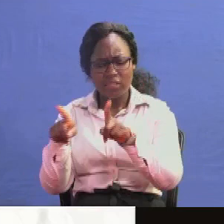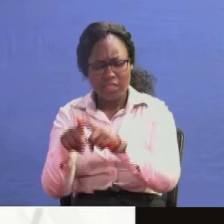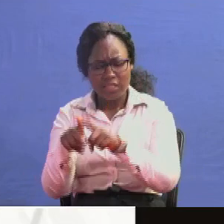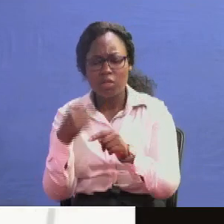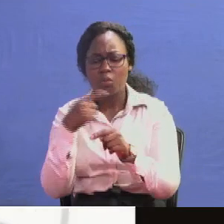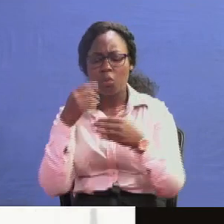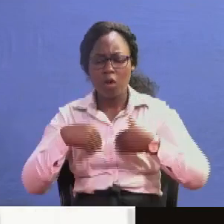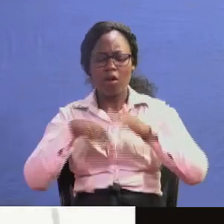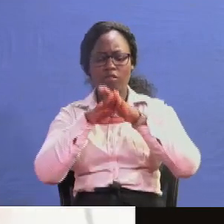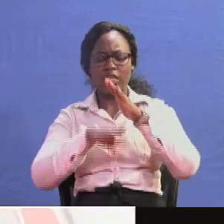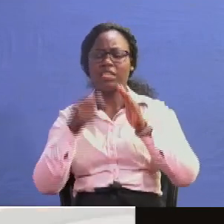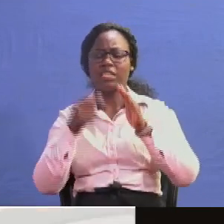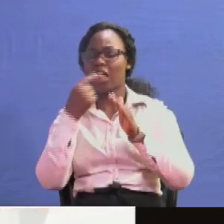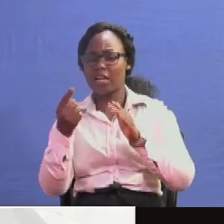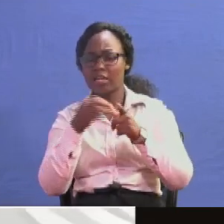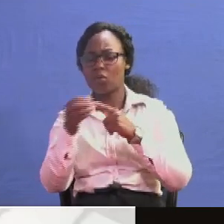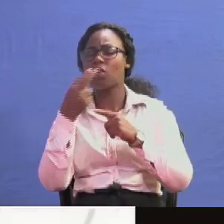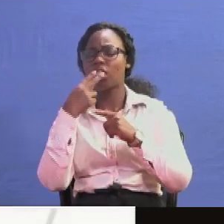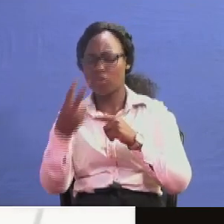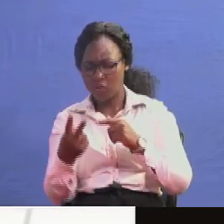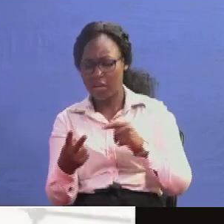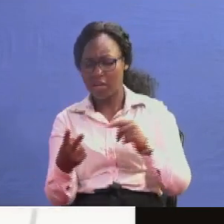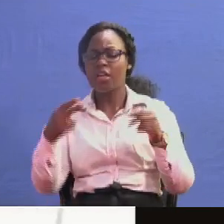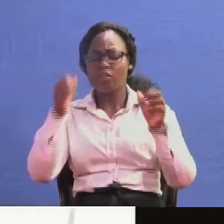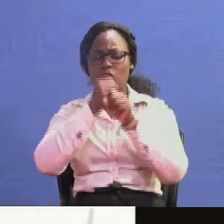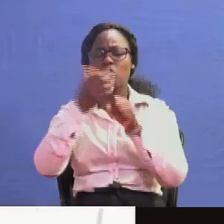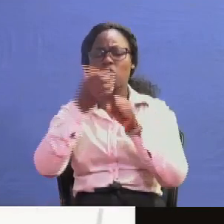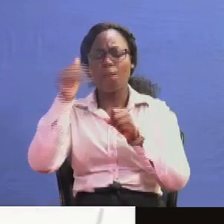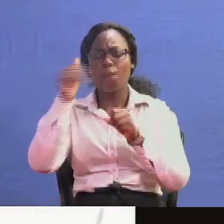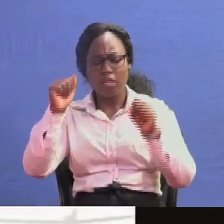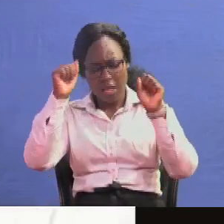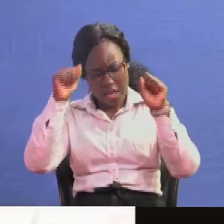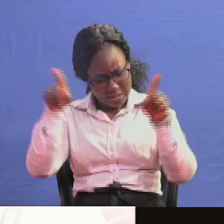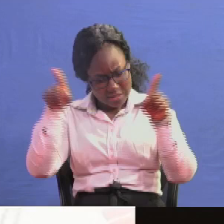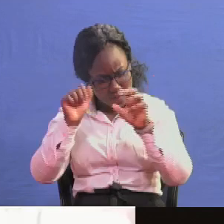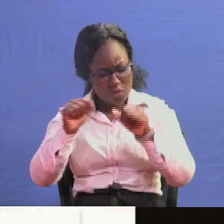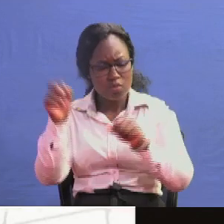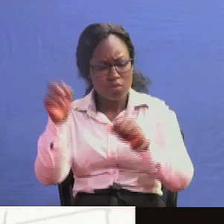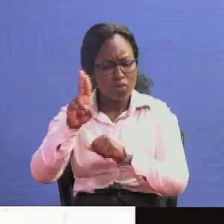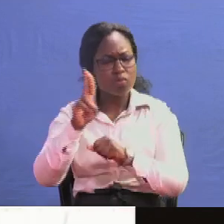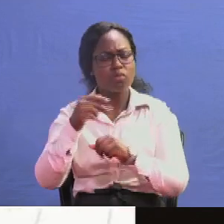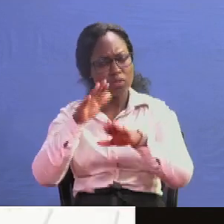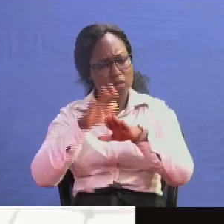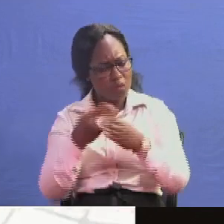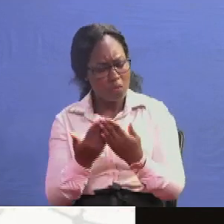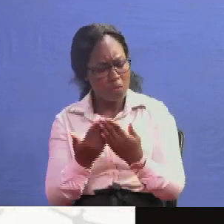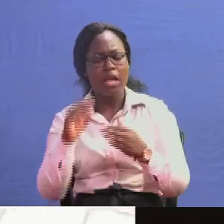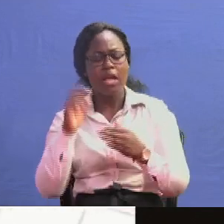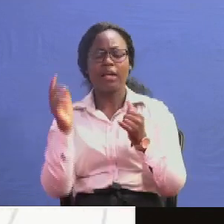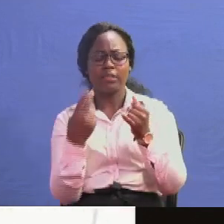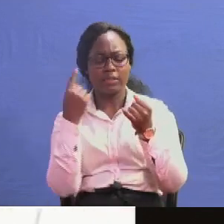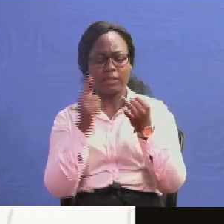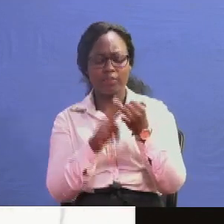less than 100 less than 200 they did their best and we can make good use of them in the proper avenues secondly